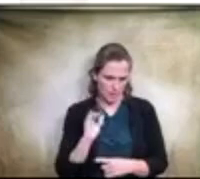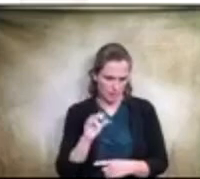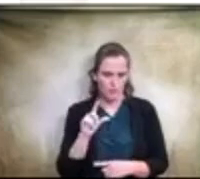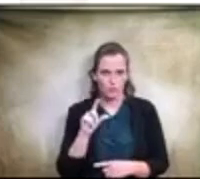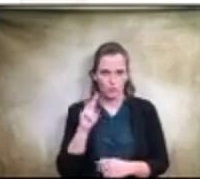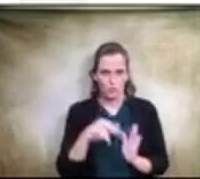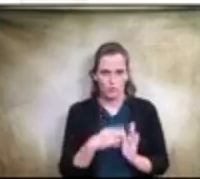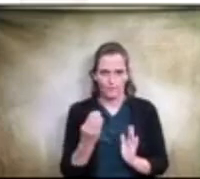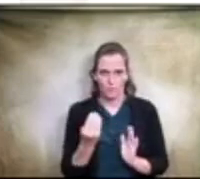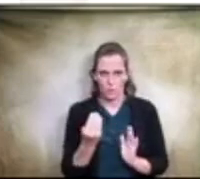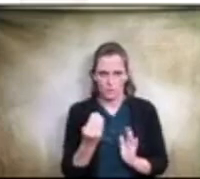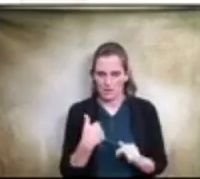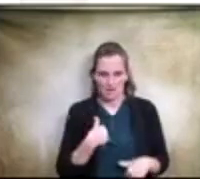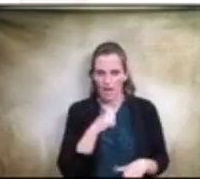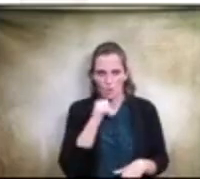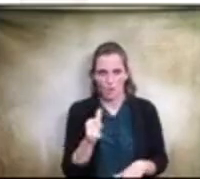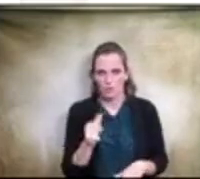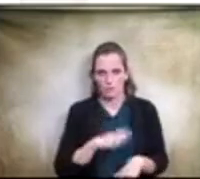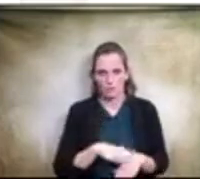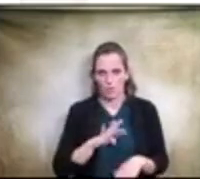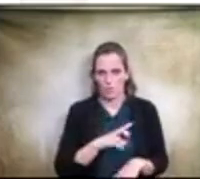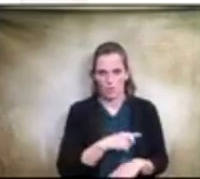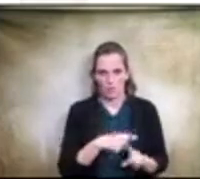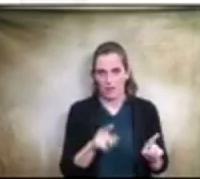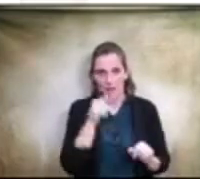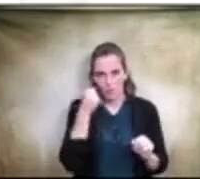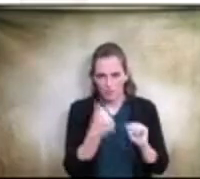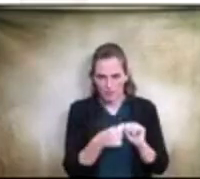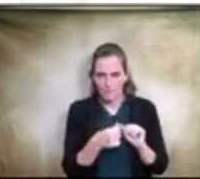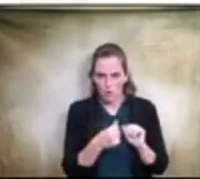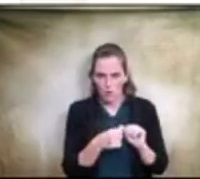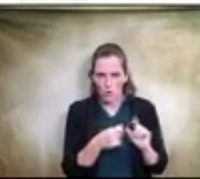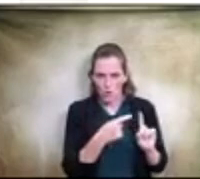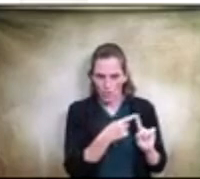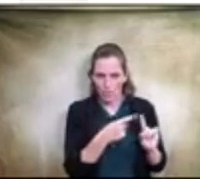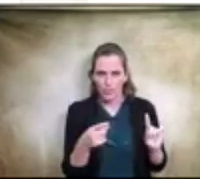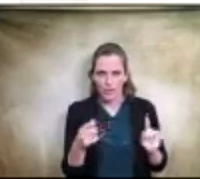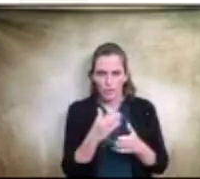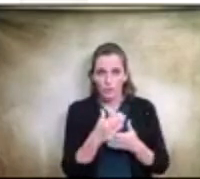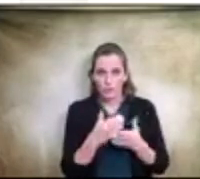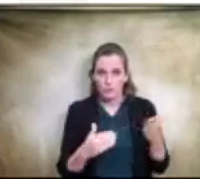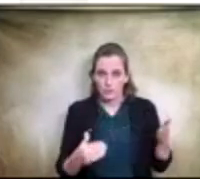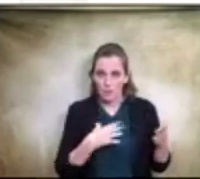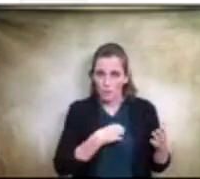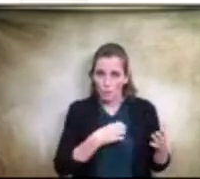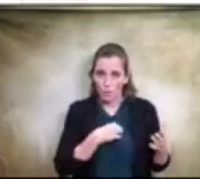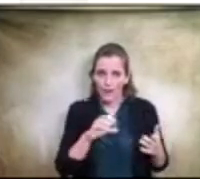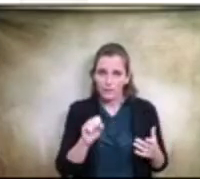i wasn't on the board at that time but i remember there were some black suburbans are they still in